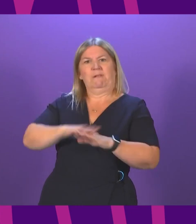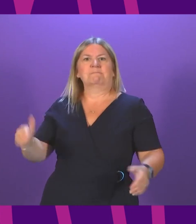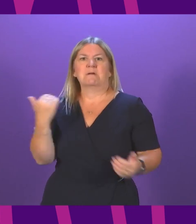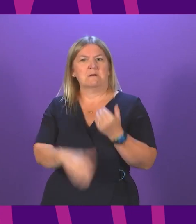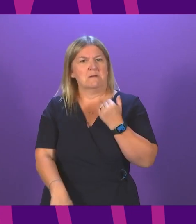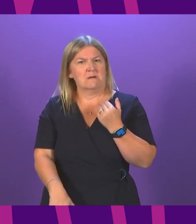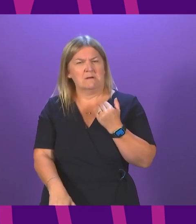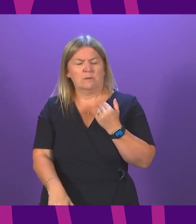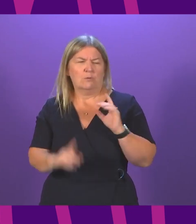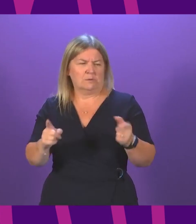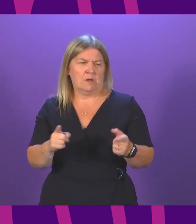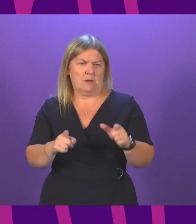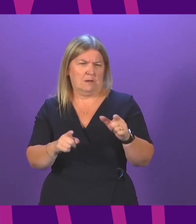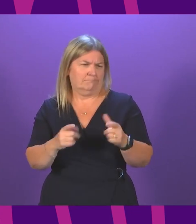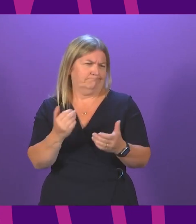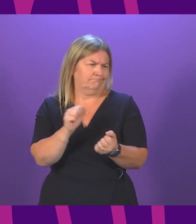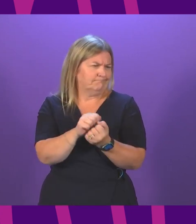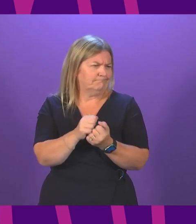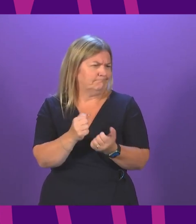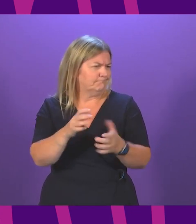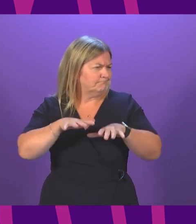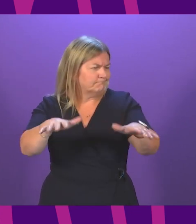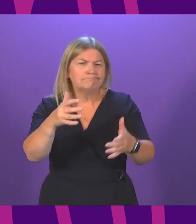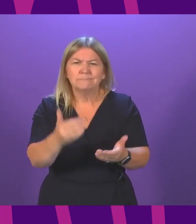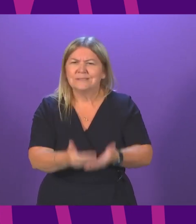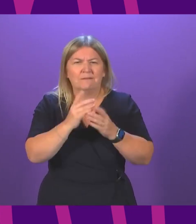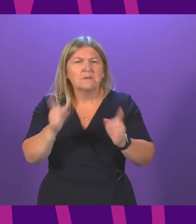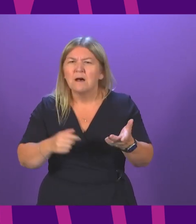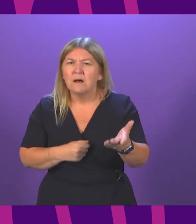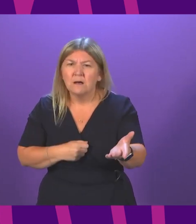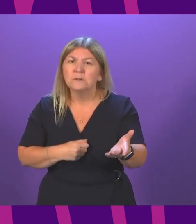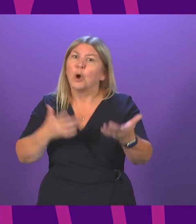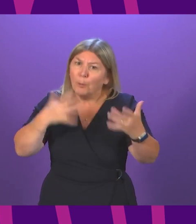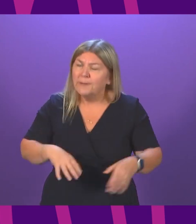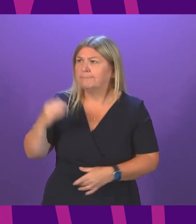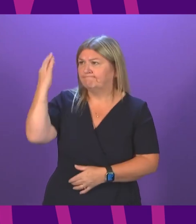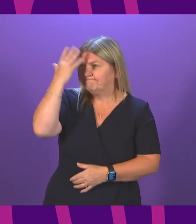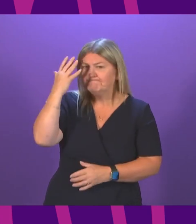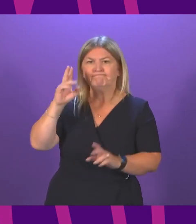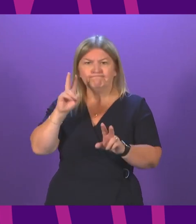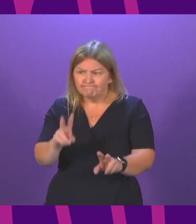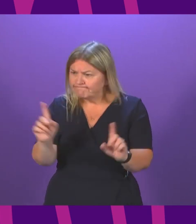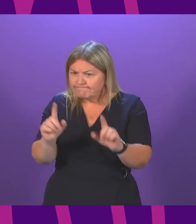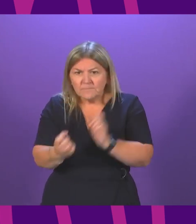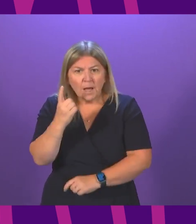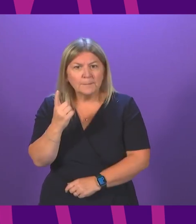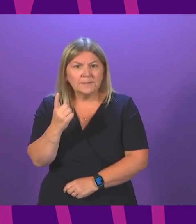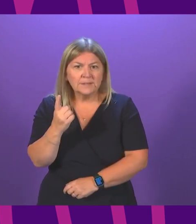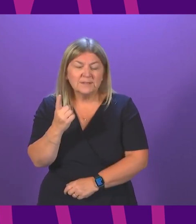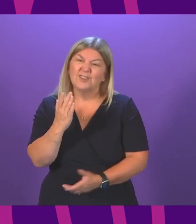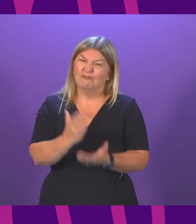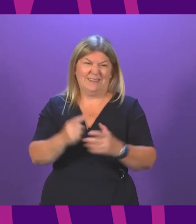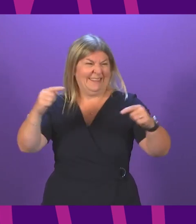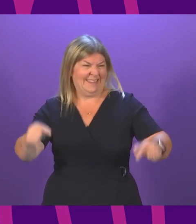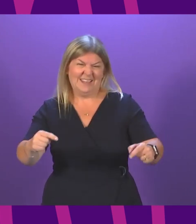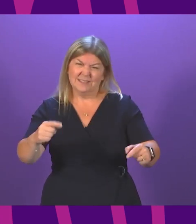safe. In terms of looking at this, we have been considering it carefully. I could paper the walls of this chamber probably